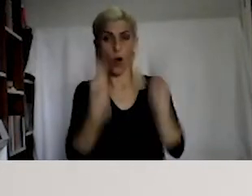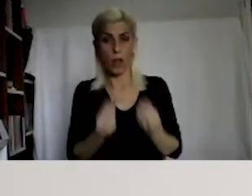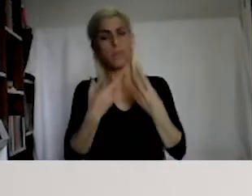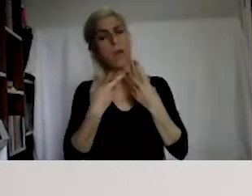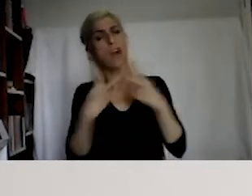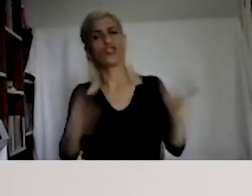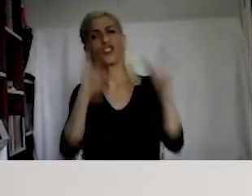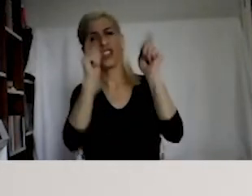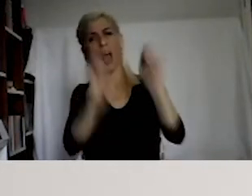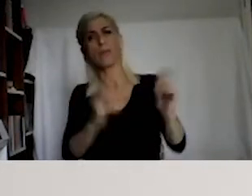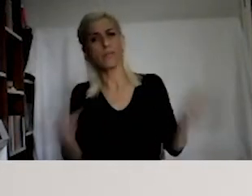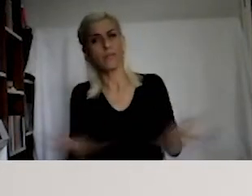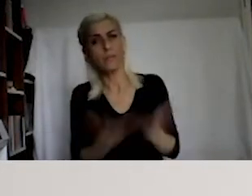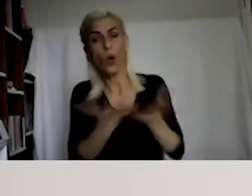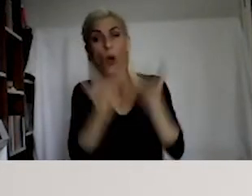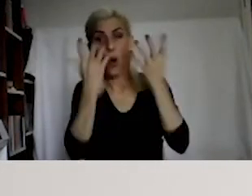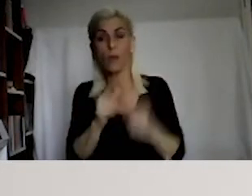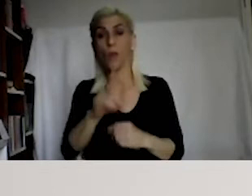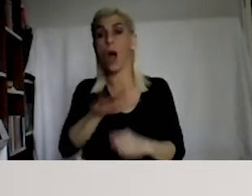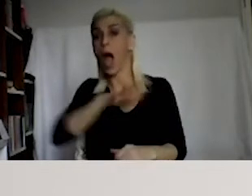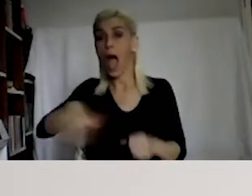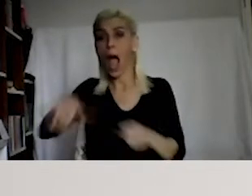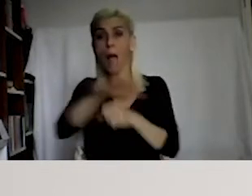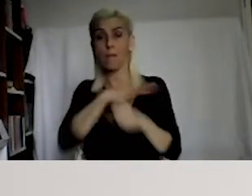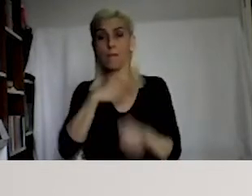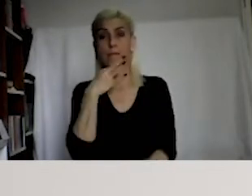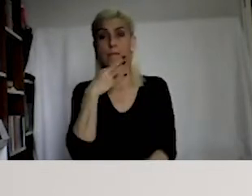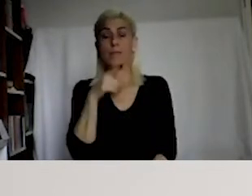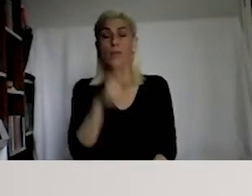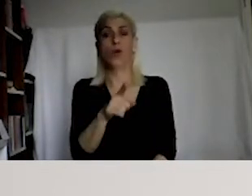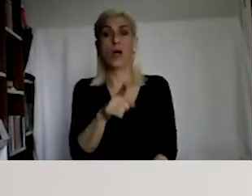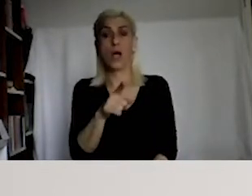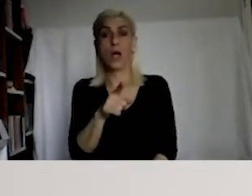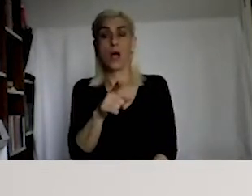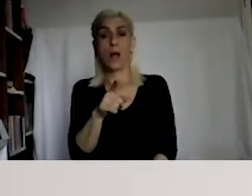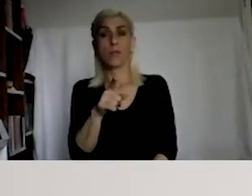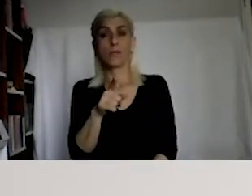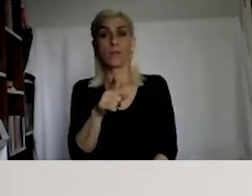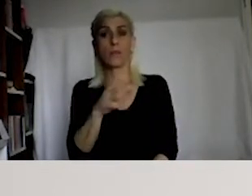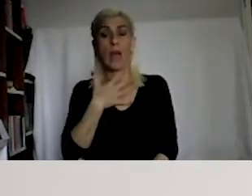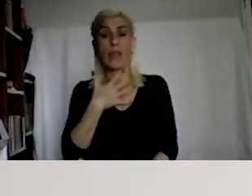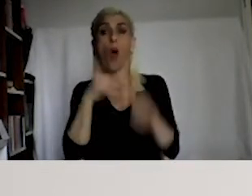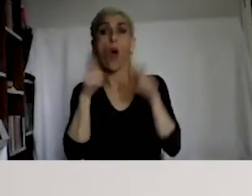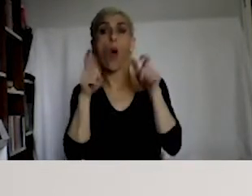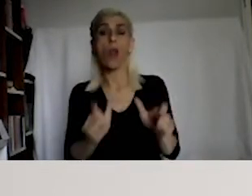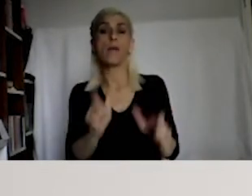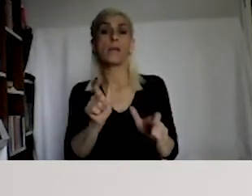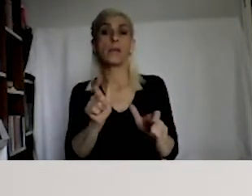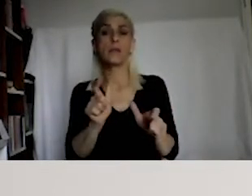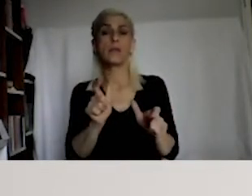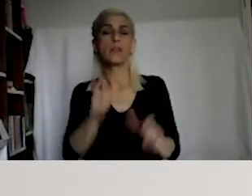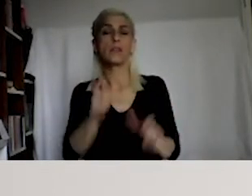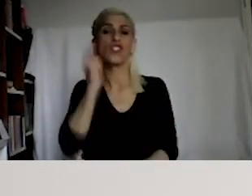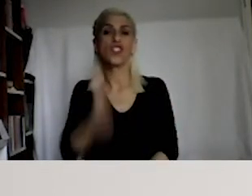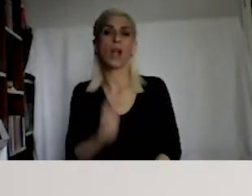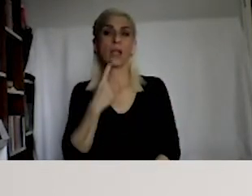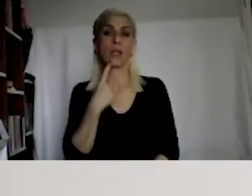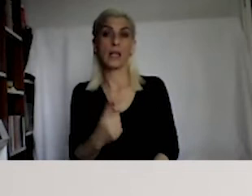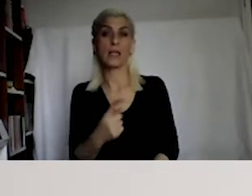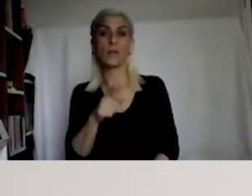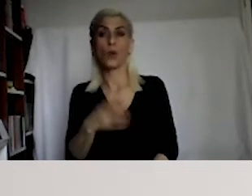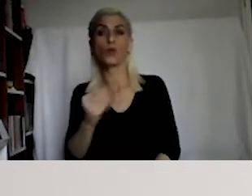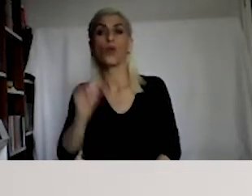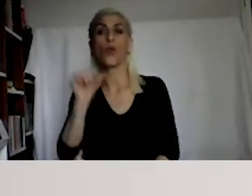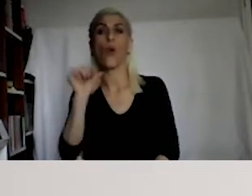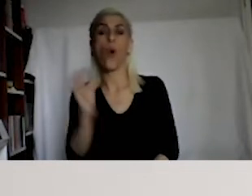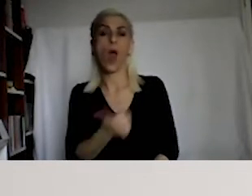legitimizes hatred should be punished and should be prevented, unquote. This is a very important emphasis.